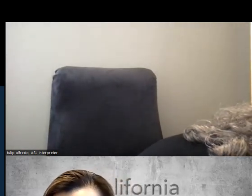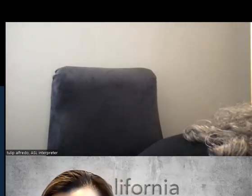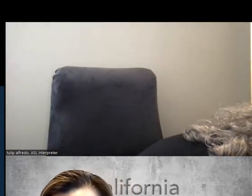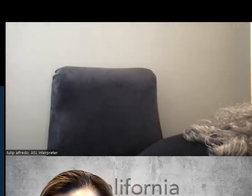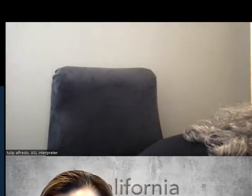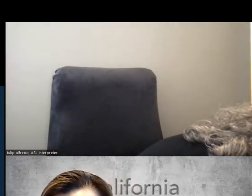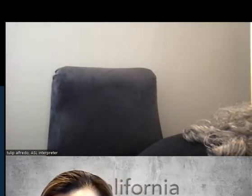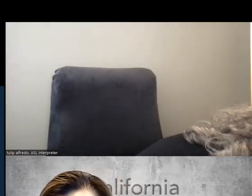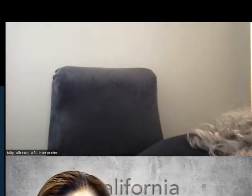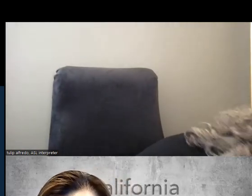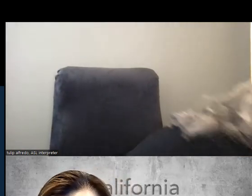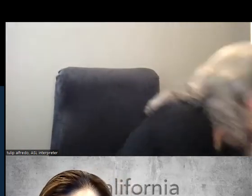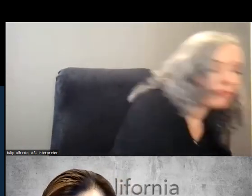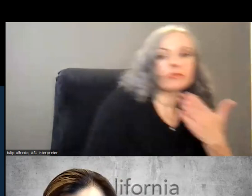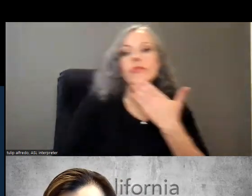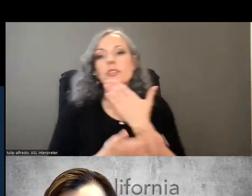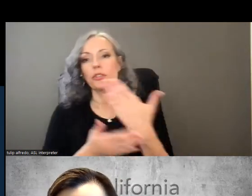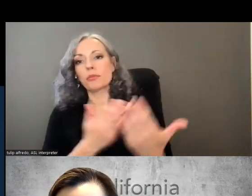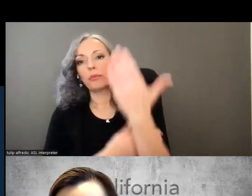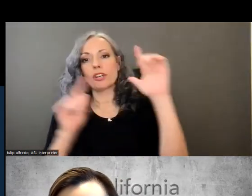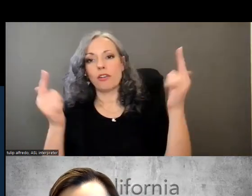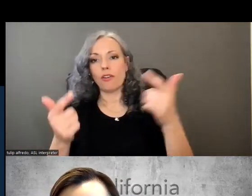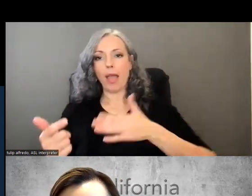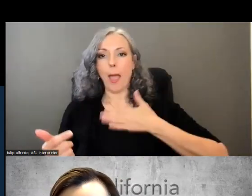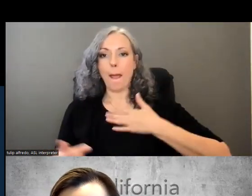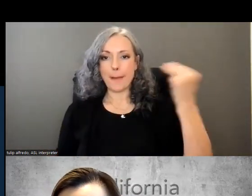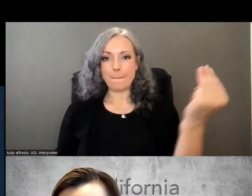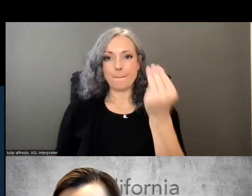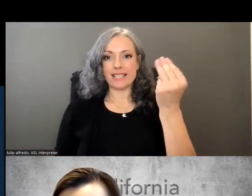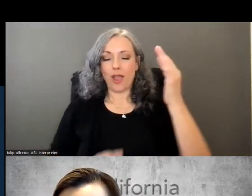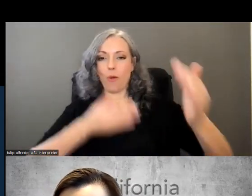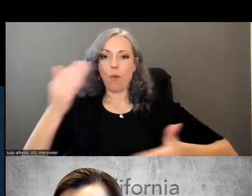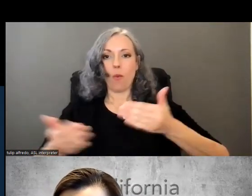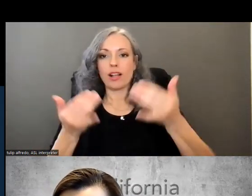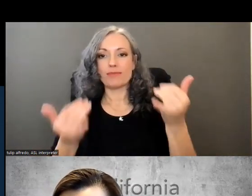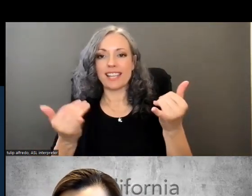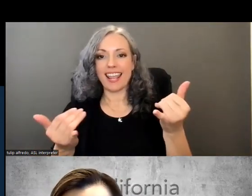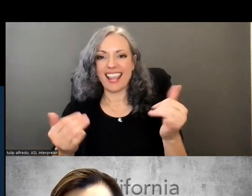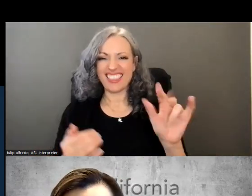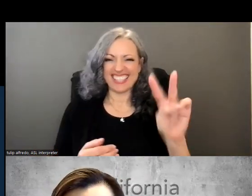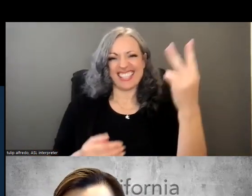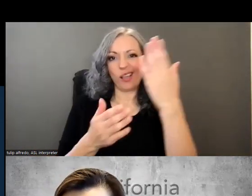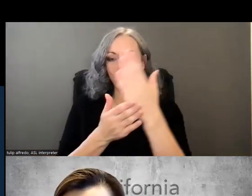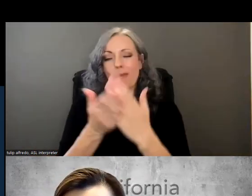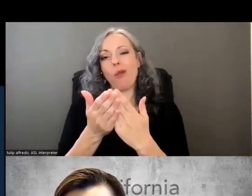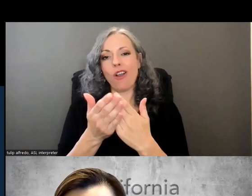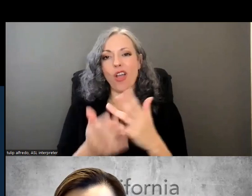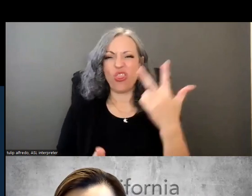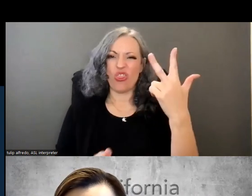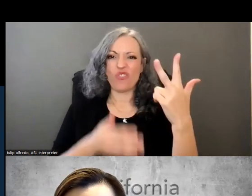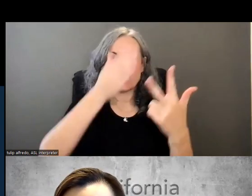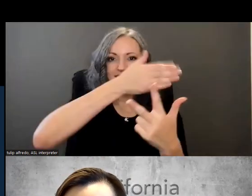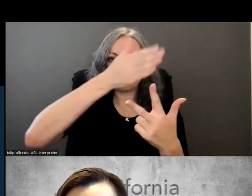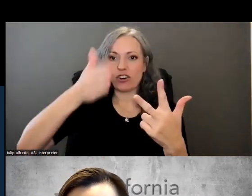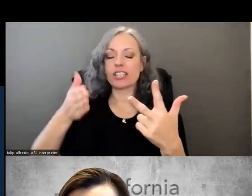hi good morning everyone happy monday welcome to our webinar this is the second part of our three series of